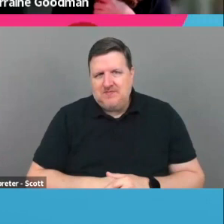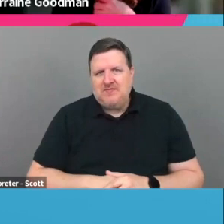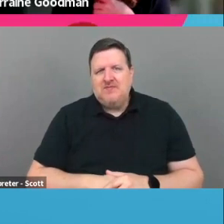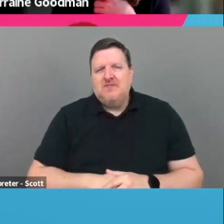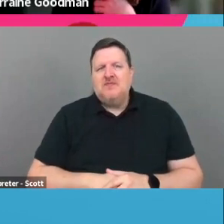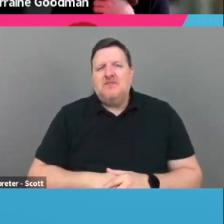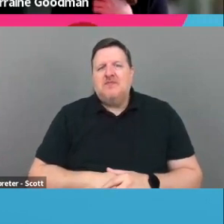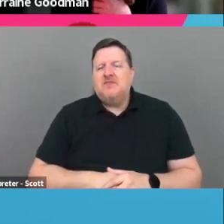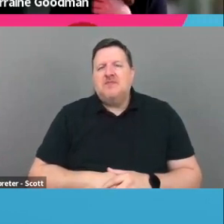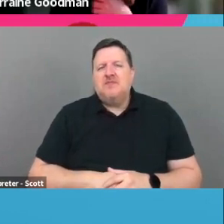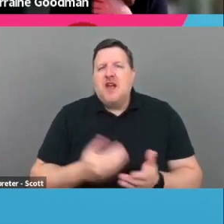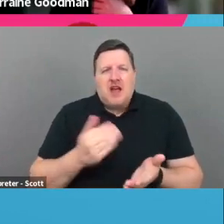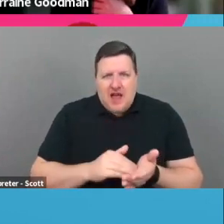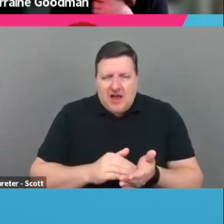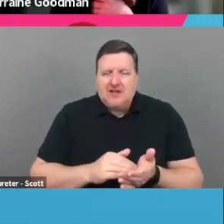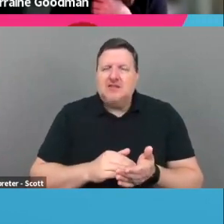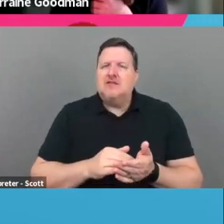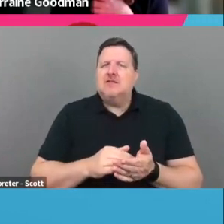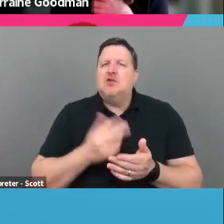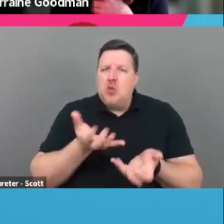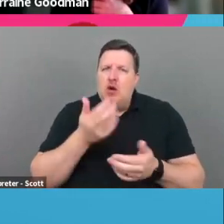Again, it's about building relationships.